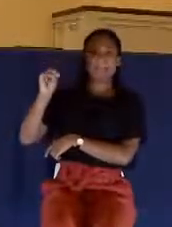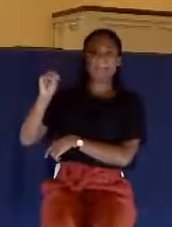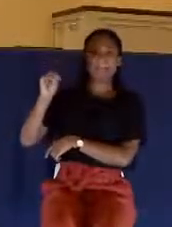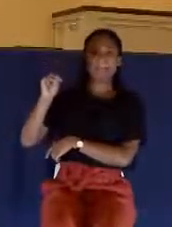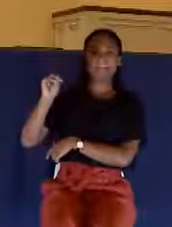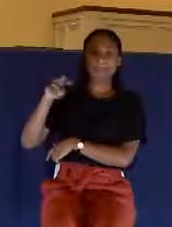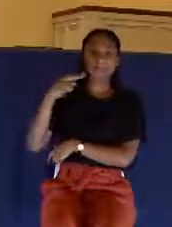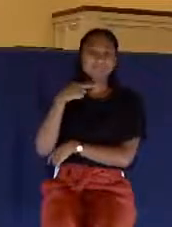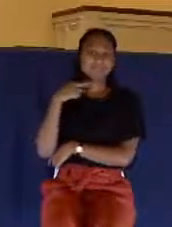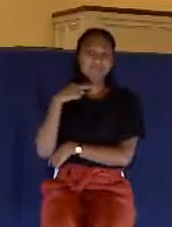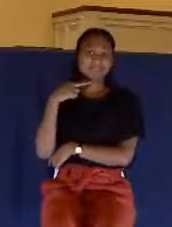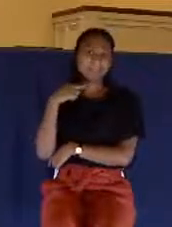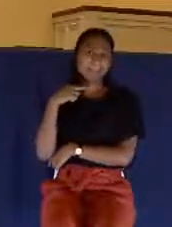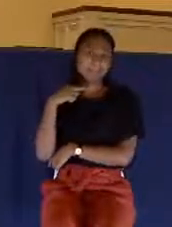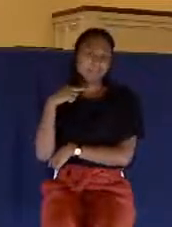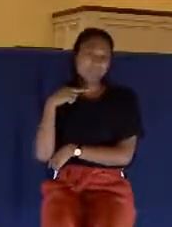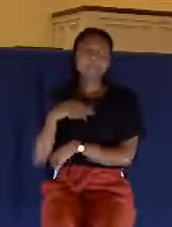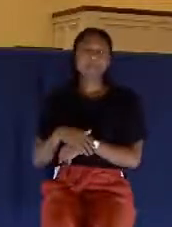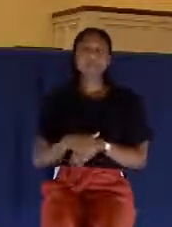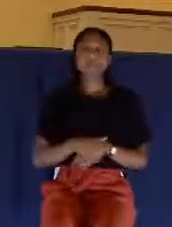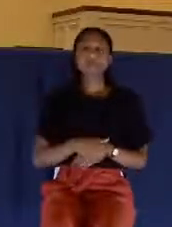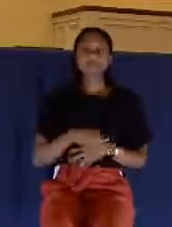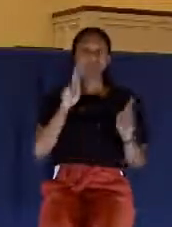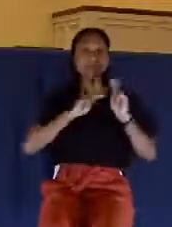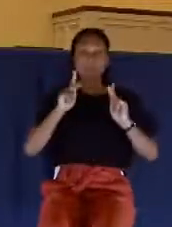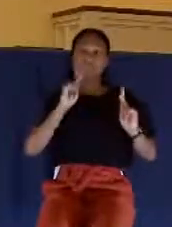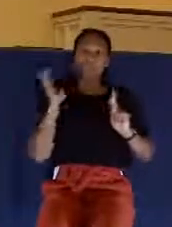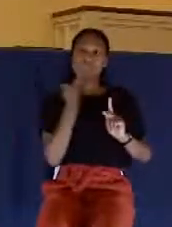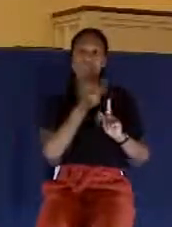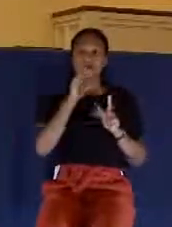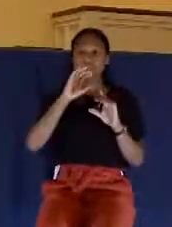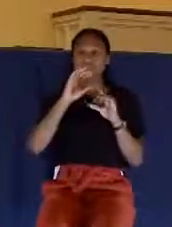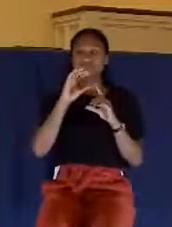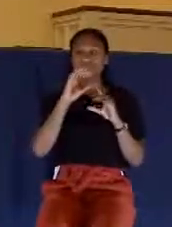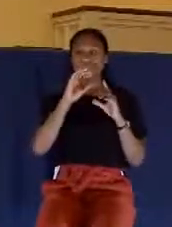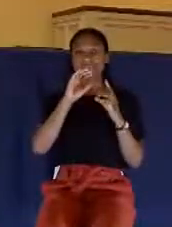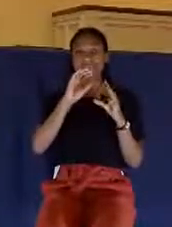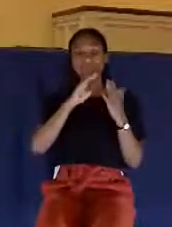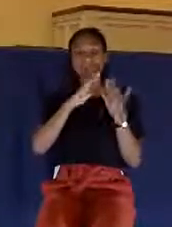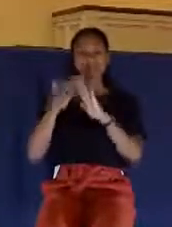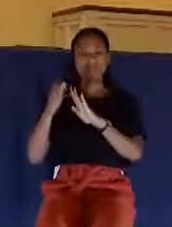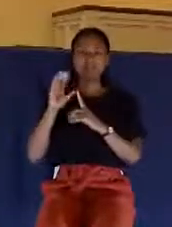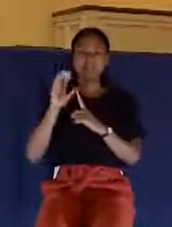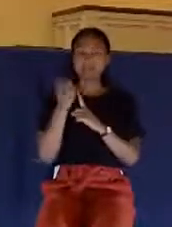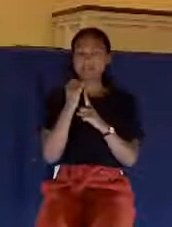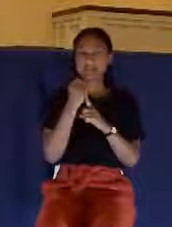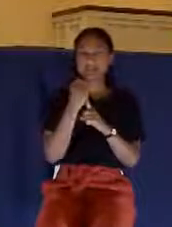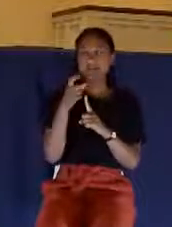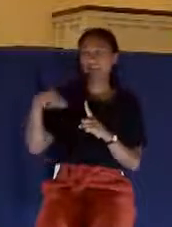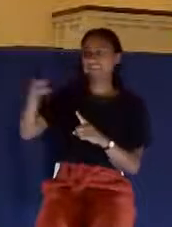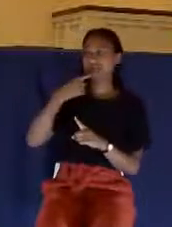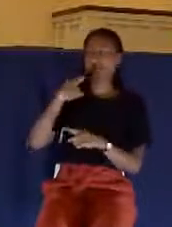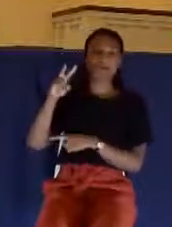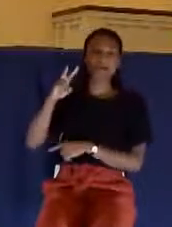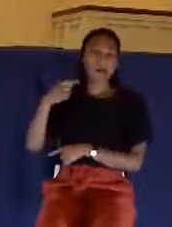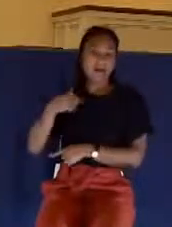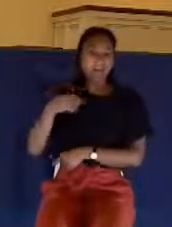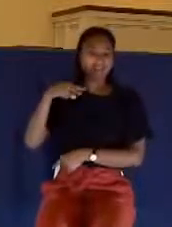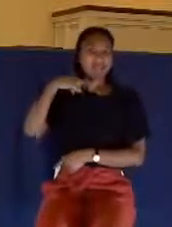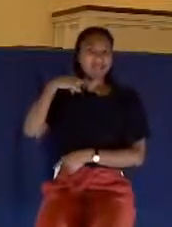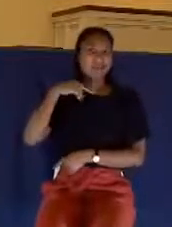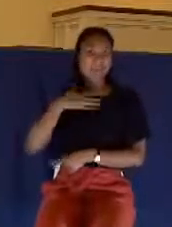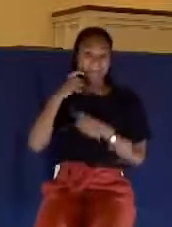That's the mentality of our society today. Everyone is a victim. Everyone is trying to blame their sin